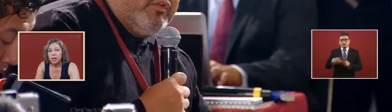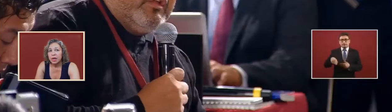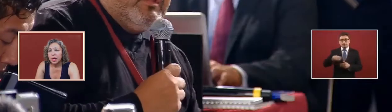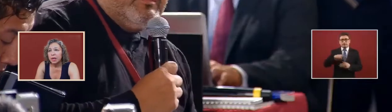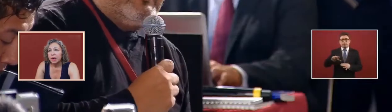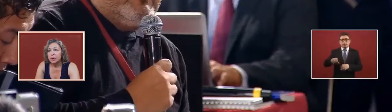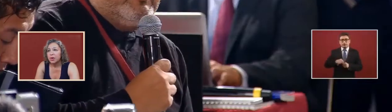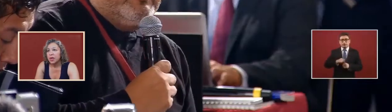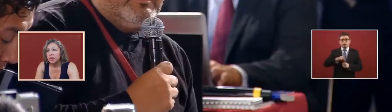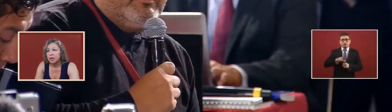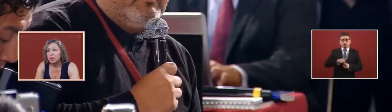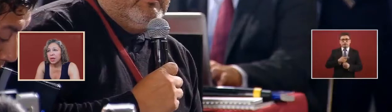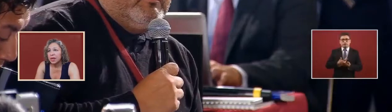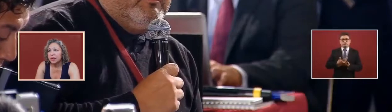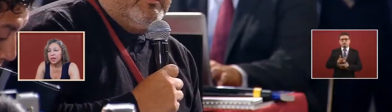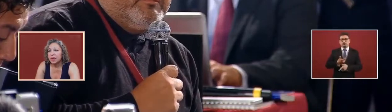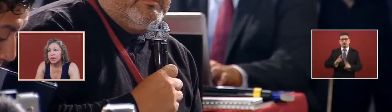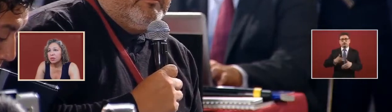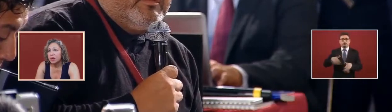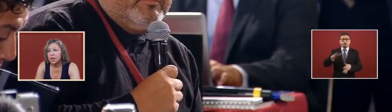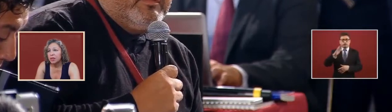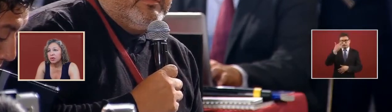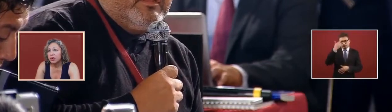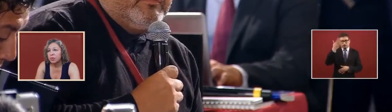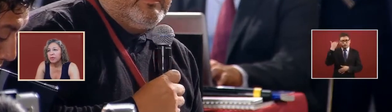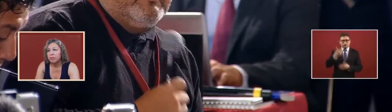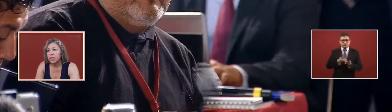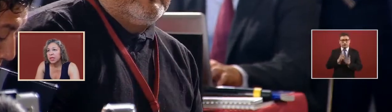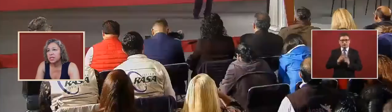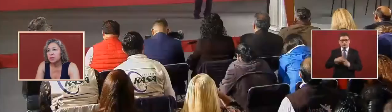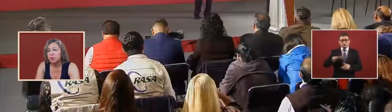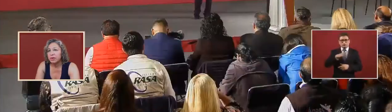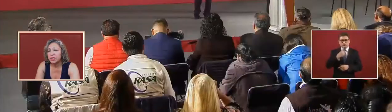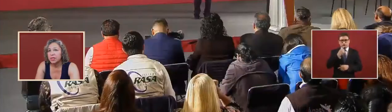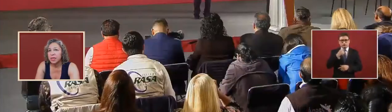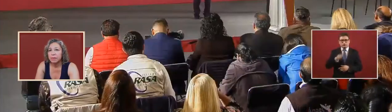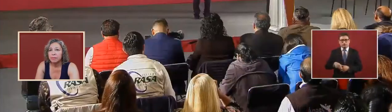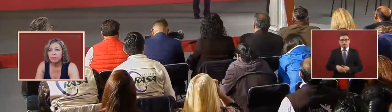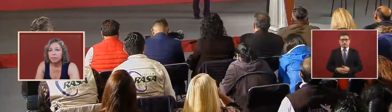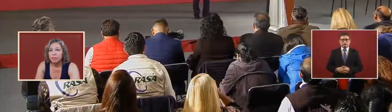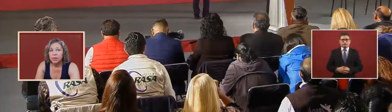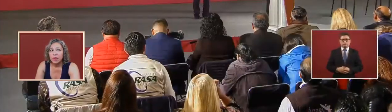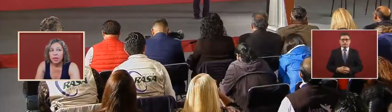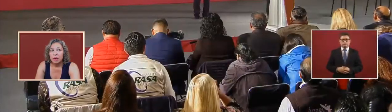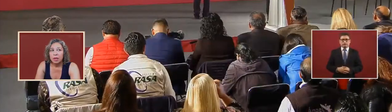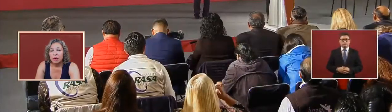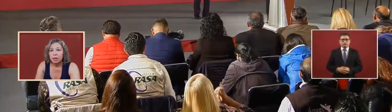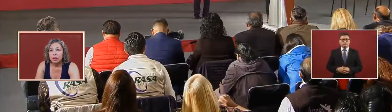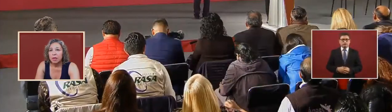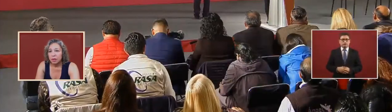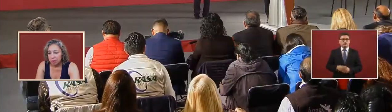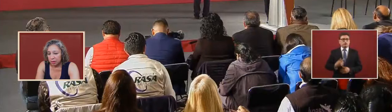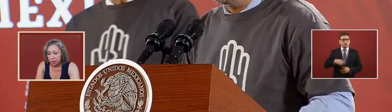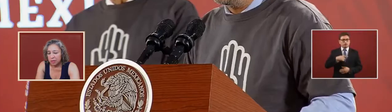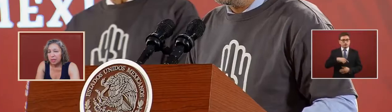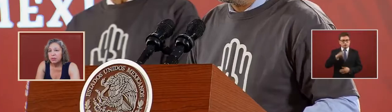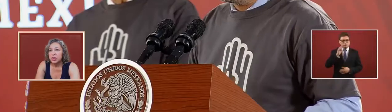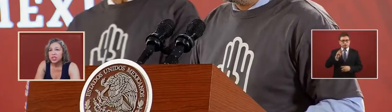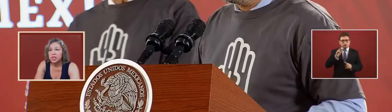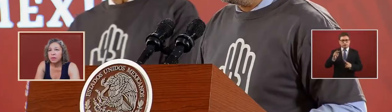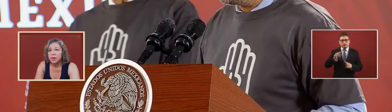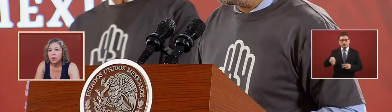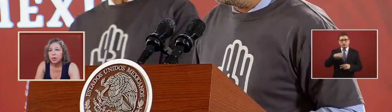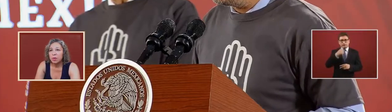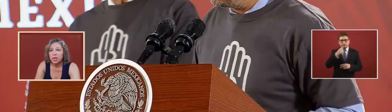that they not liberate them like they did with another group of police previously that these